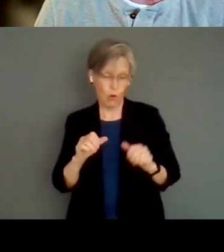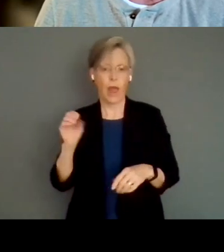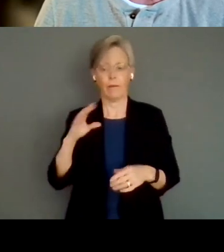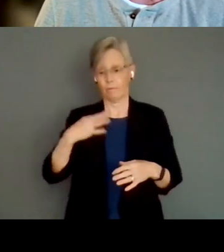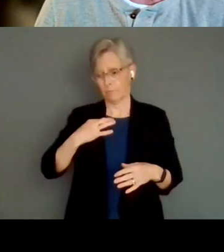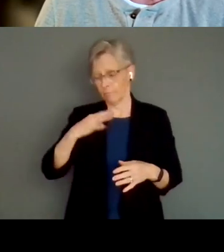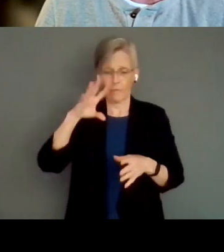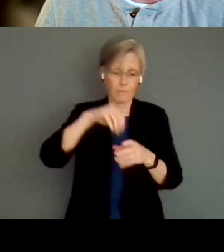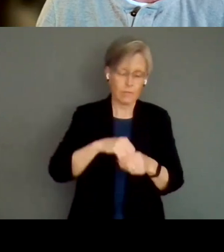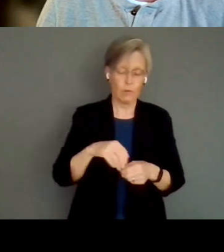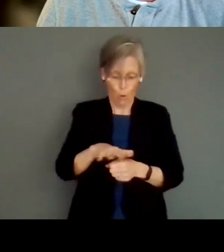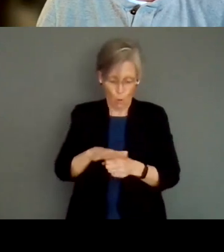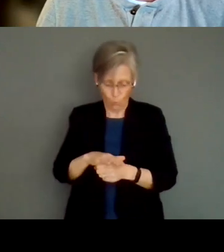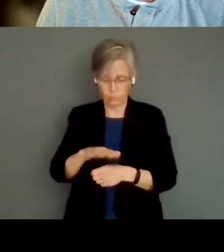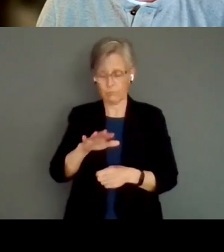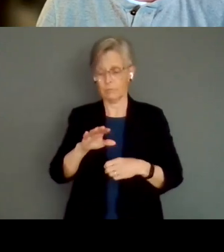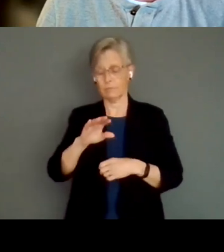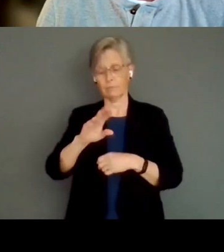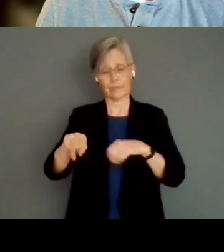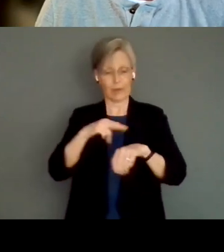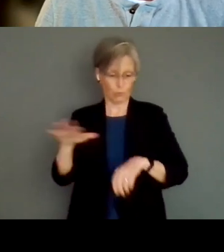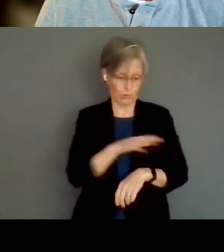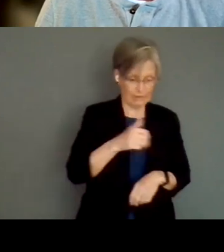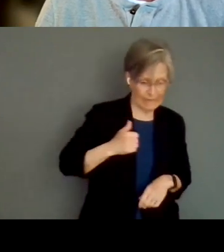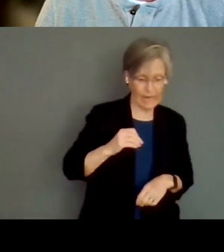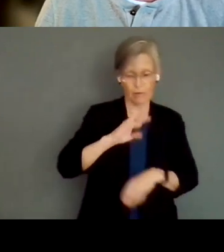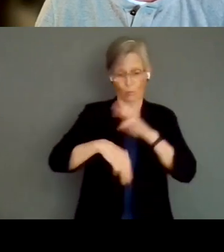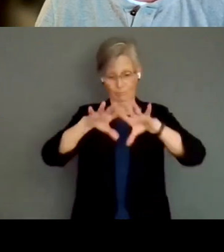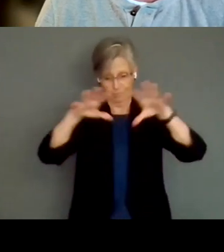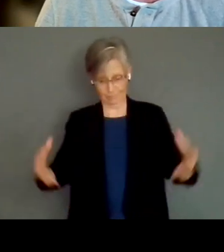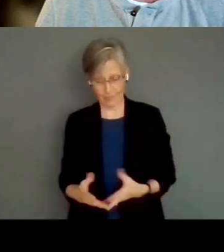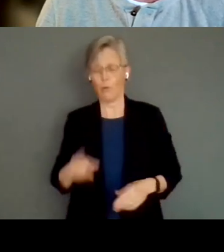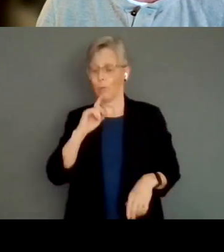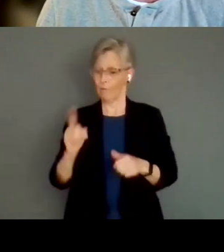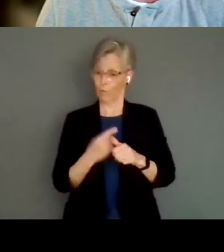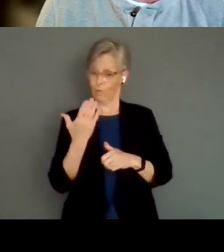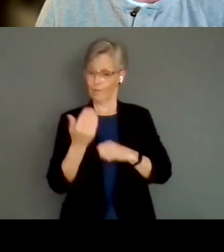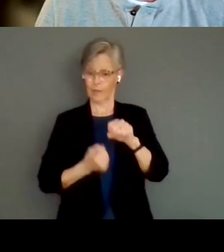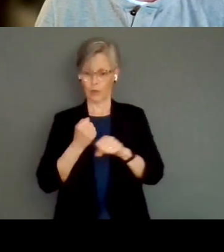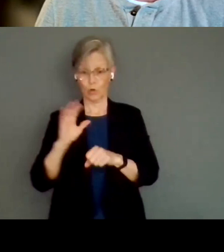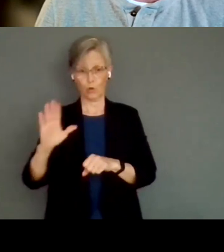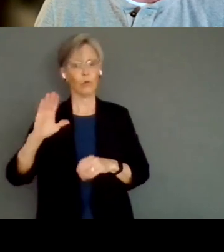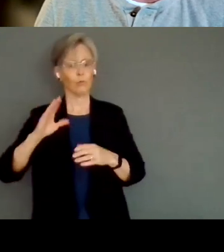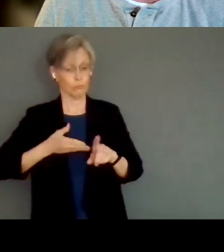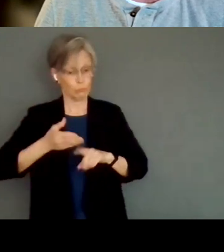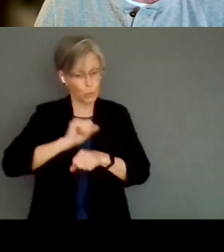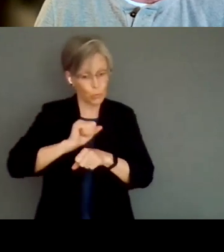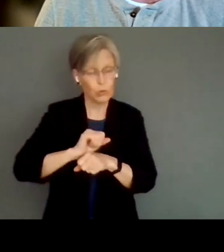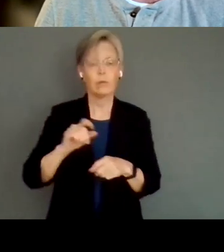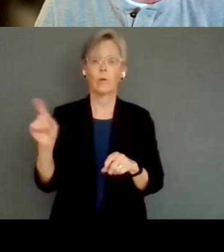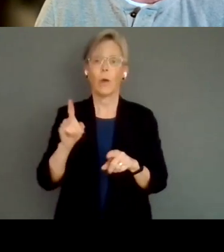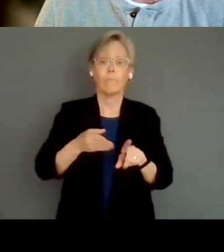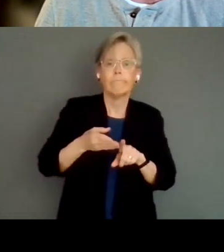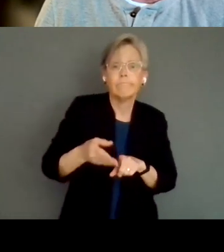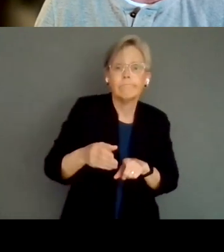local, national, and international scope. She spent the first 15 years of her artistic career working in artistic,